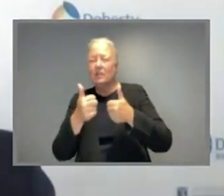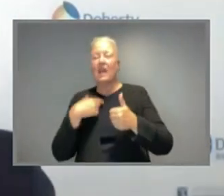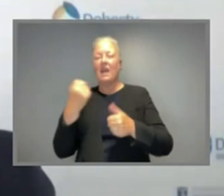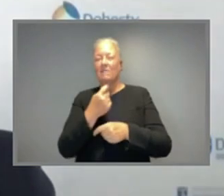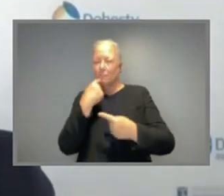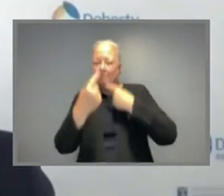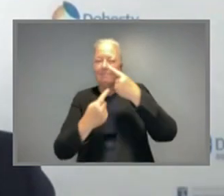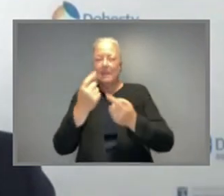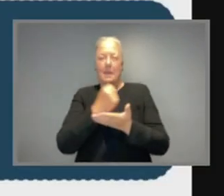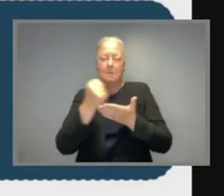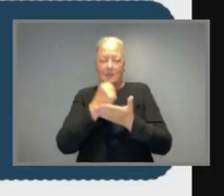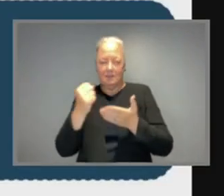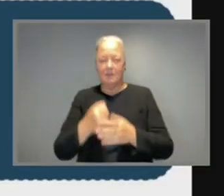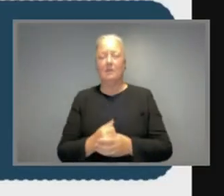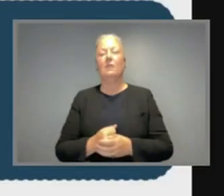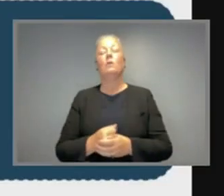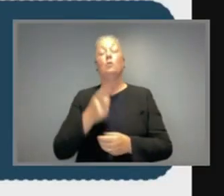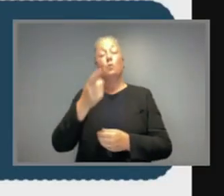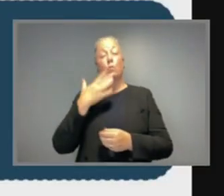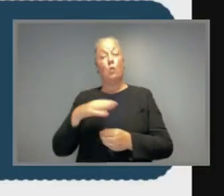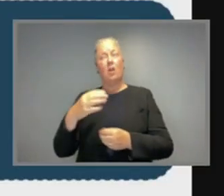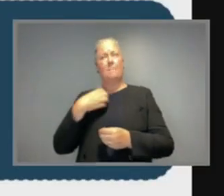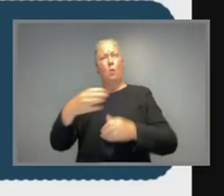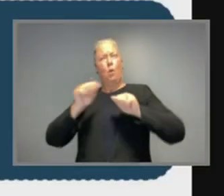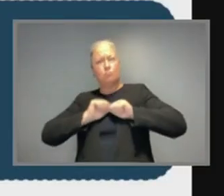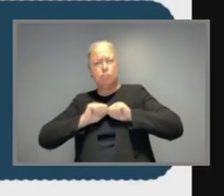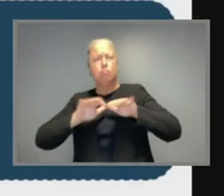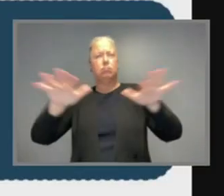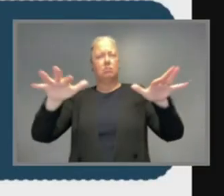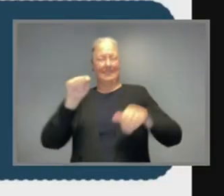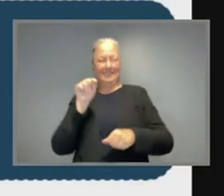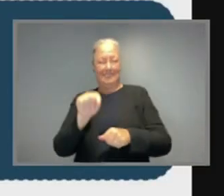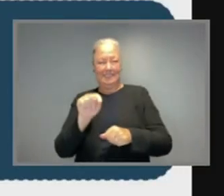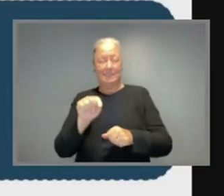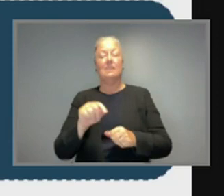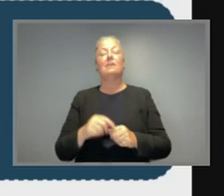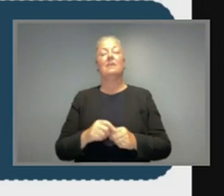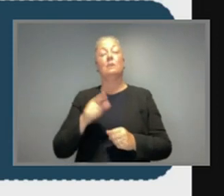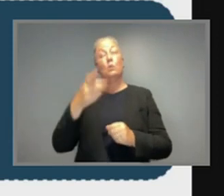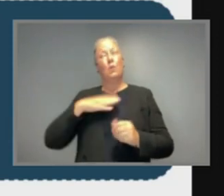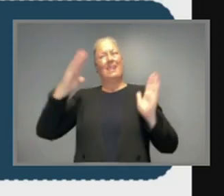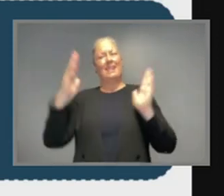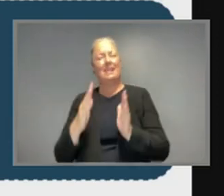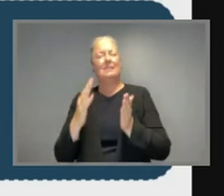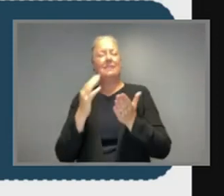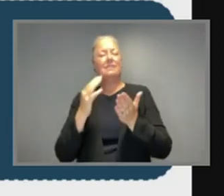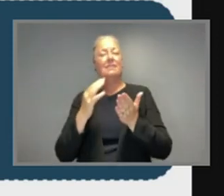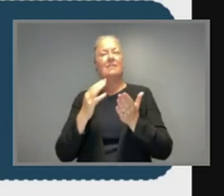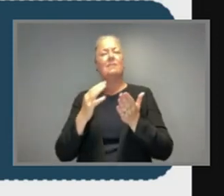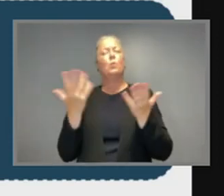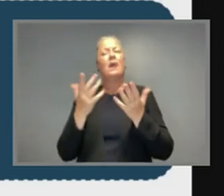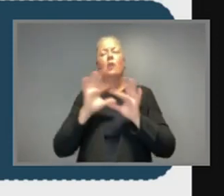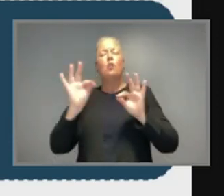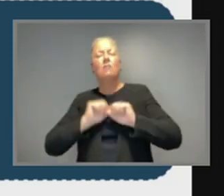But as we move to higher levels of coverage, the rates of symptomatic and severe infections are greatly reduced in situations where vaccination